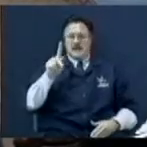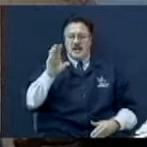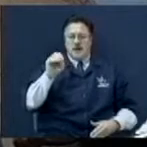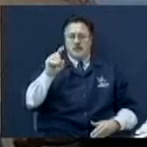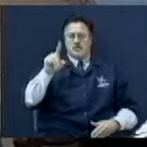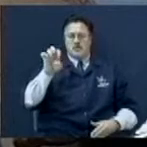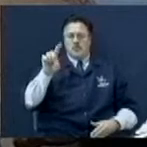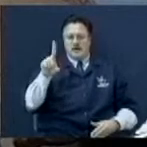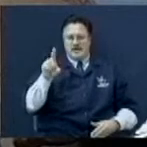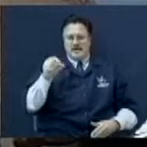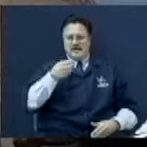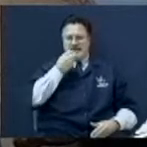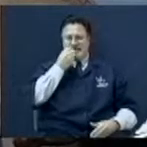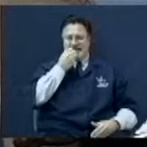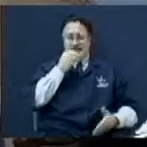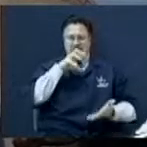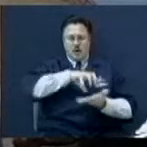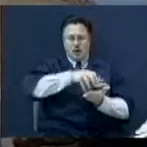cookie.